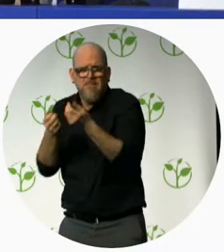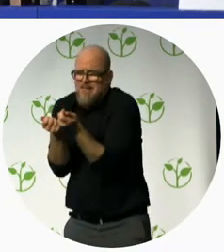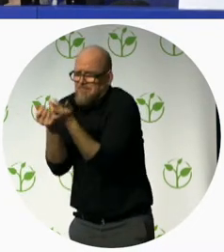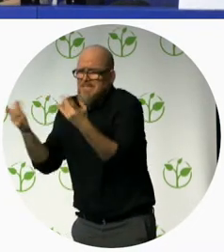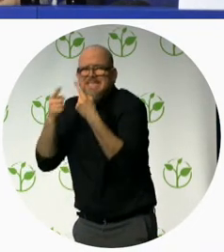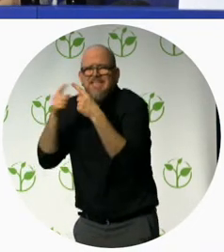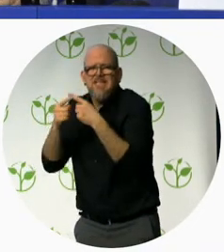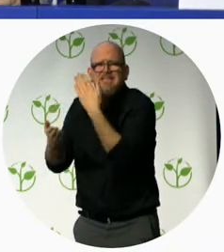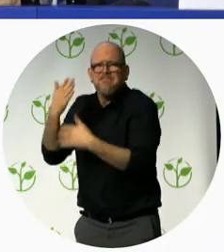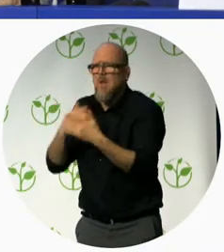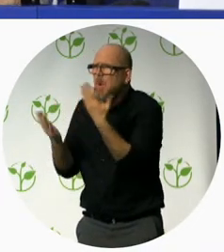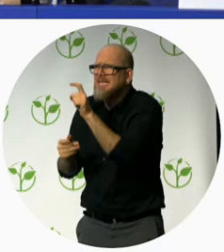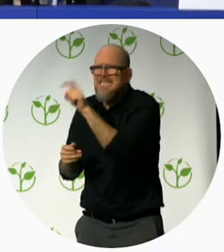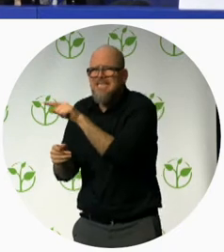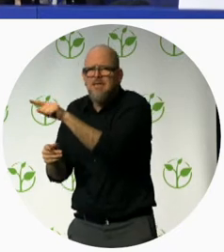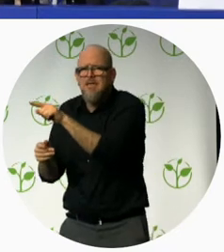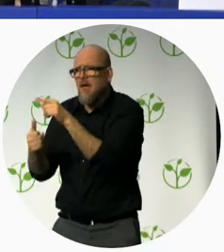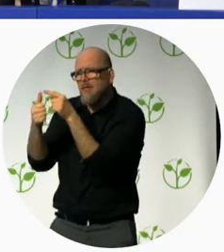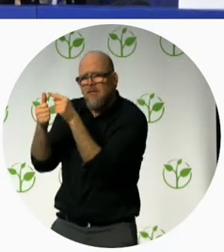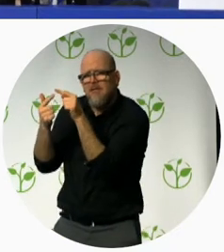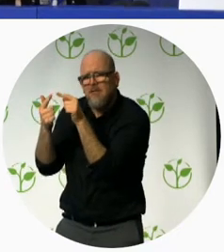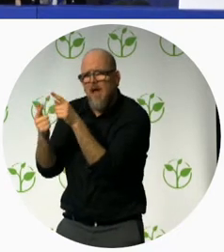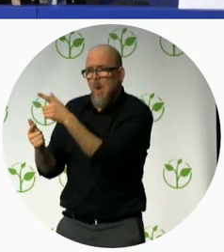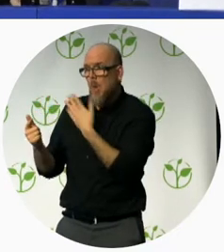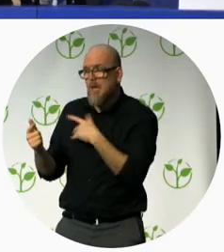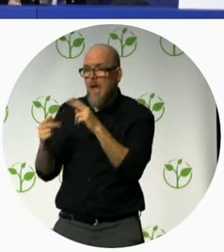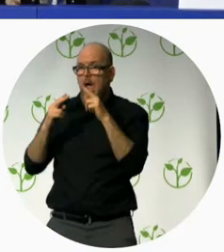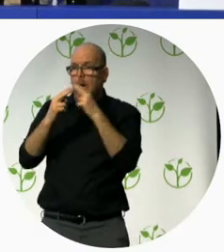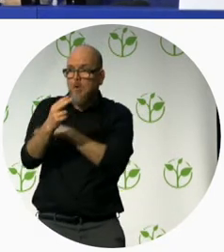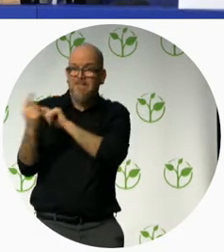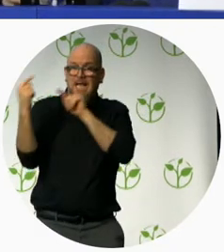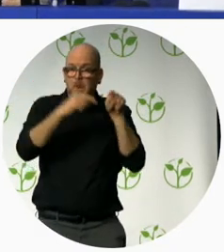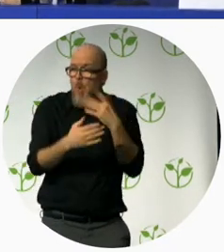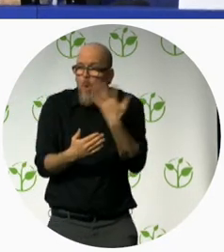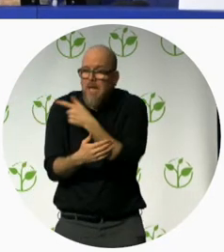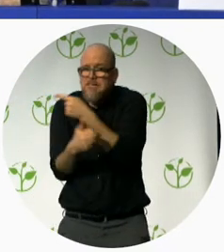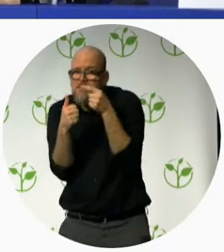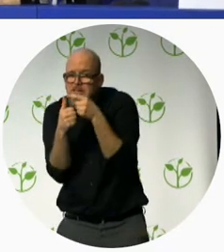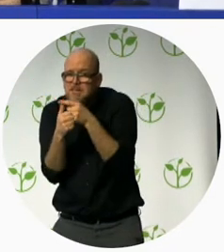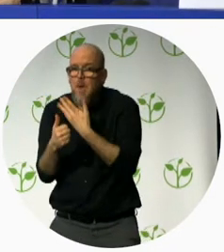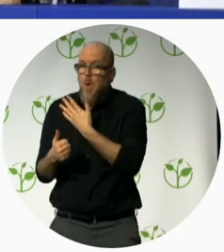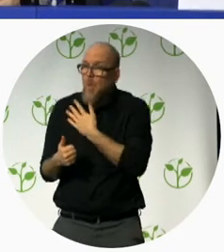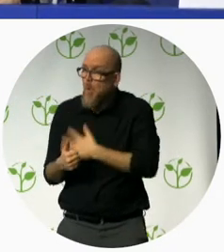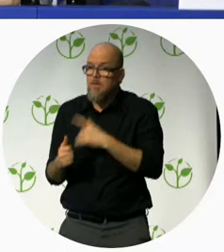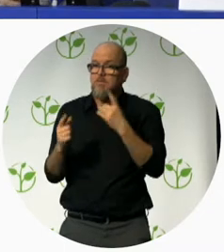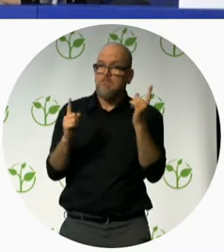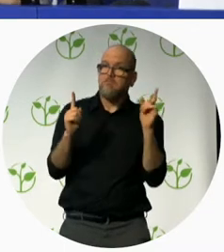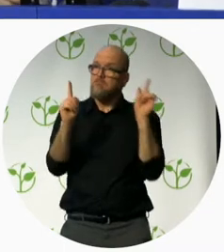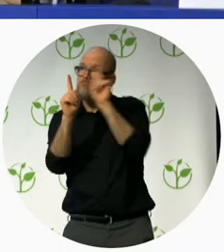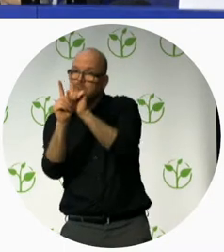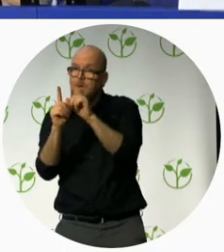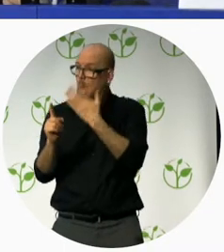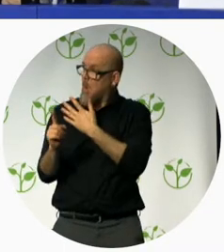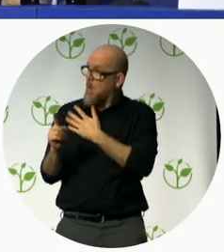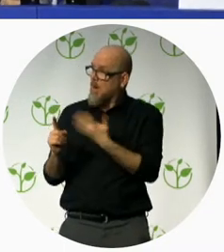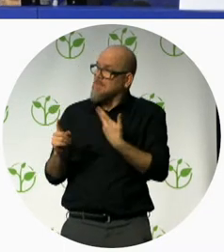are we required to make during your visit in our hospitals asking this direct and open question enables the patient